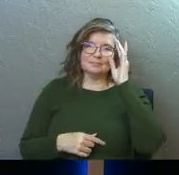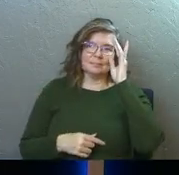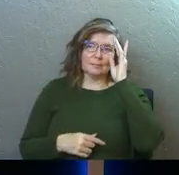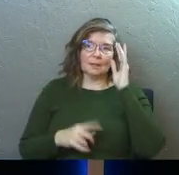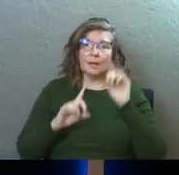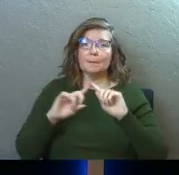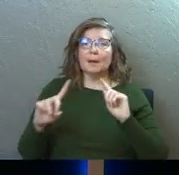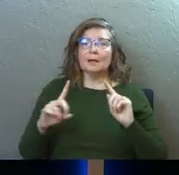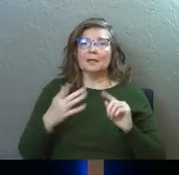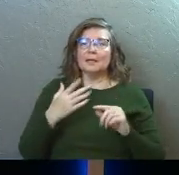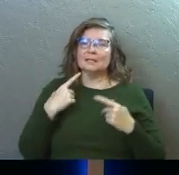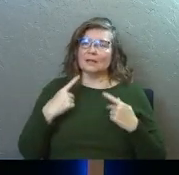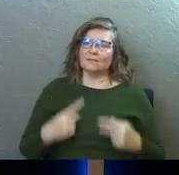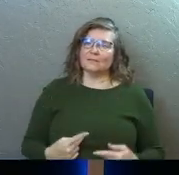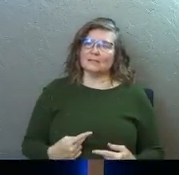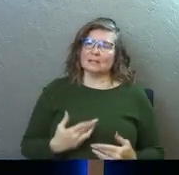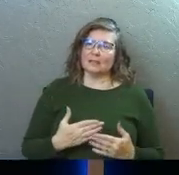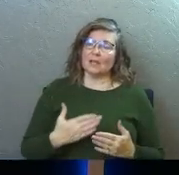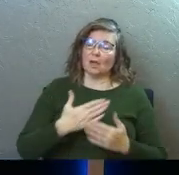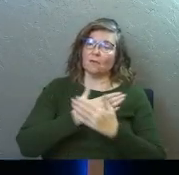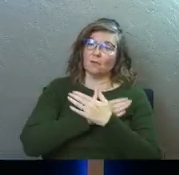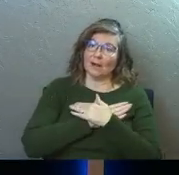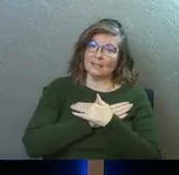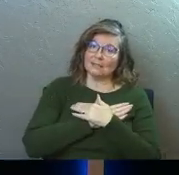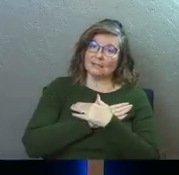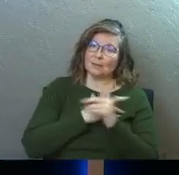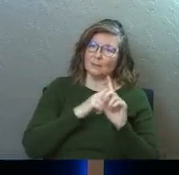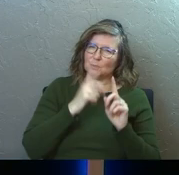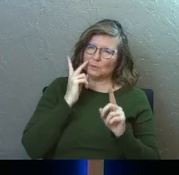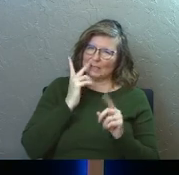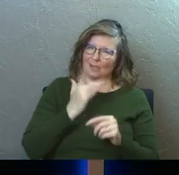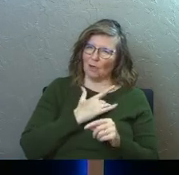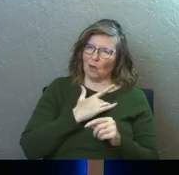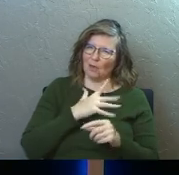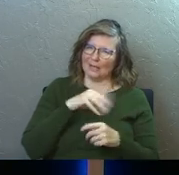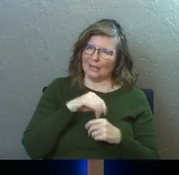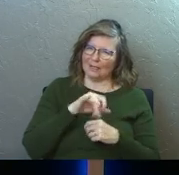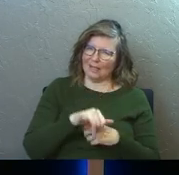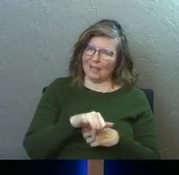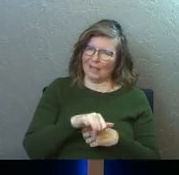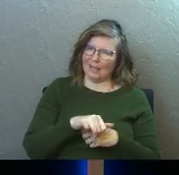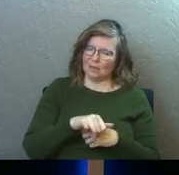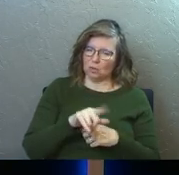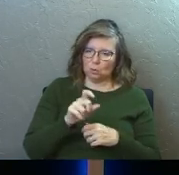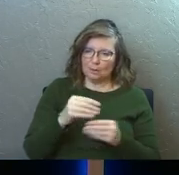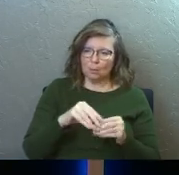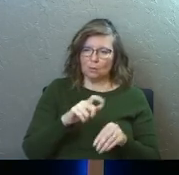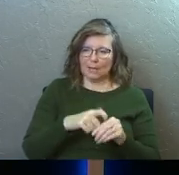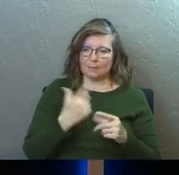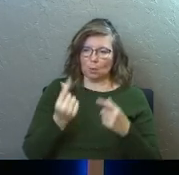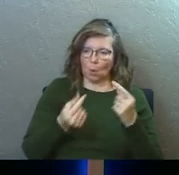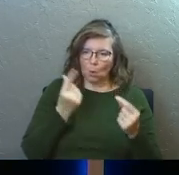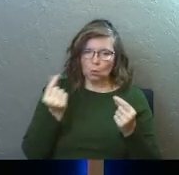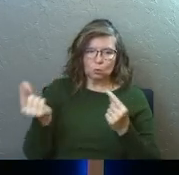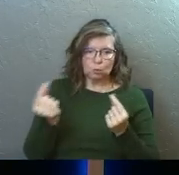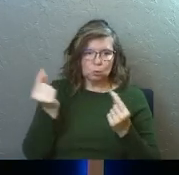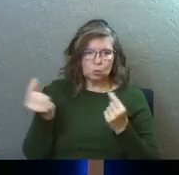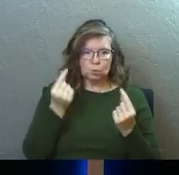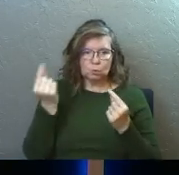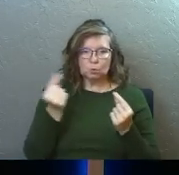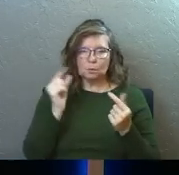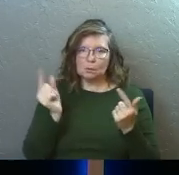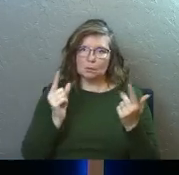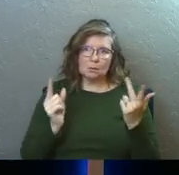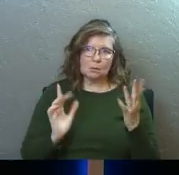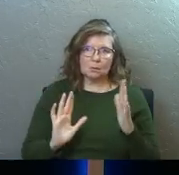But it's a practical thing, a physical attribute of rest, but do you see the heart behind that? You got, you got, you need more time to go. You need more time to get